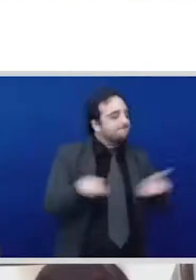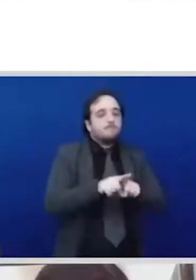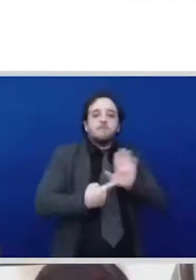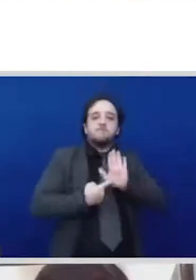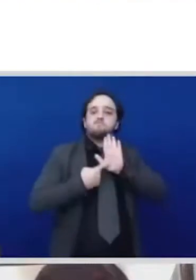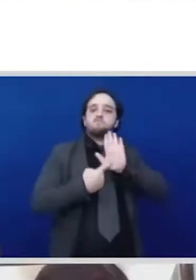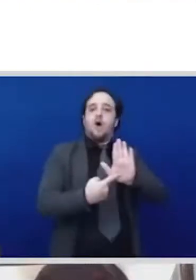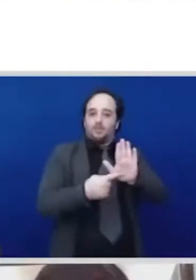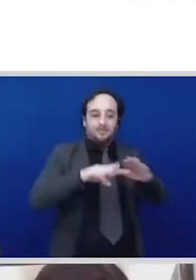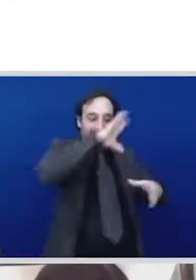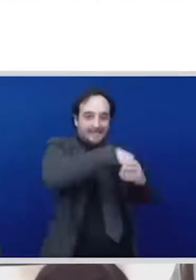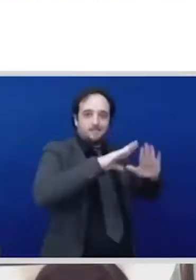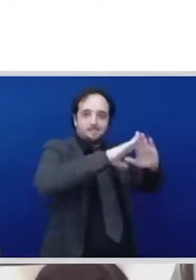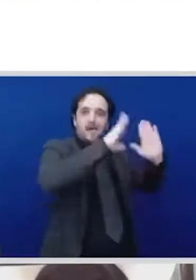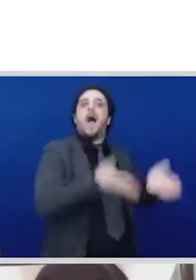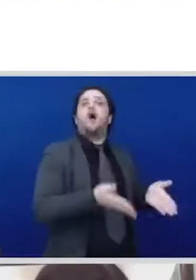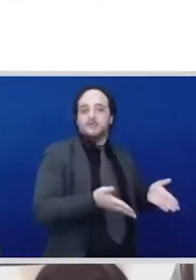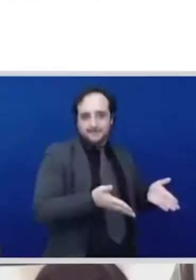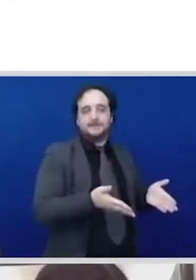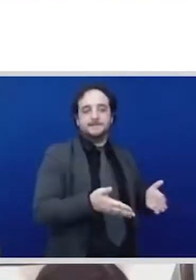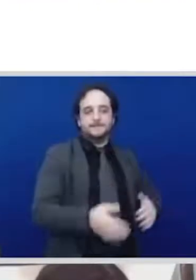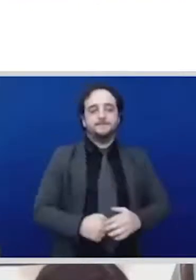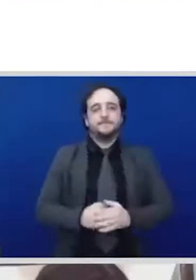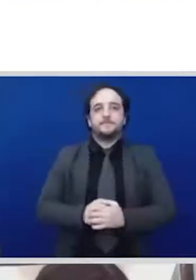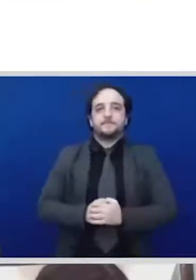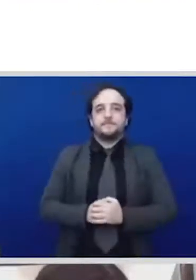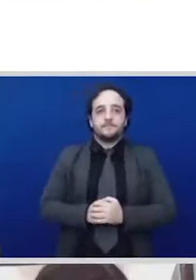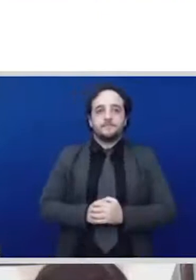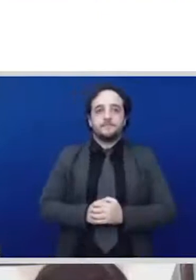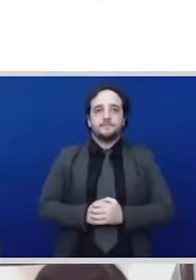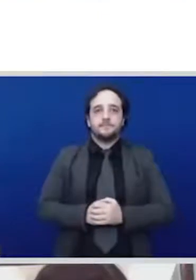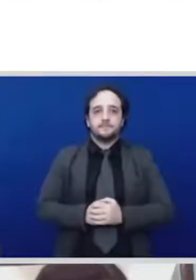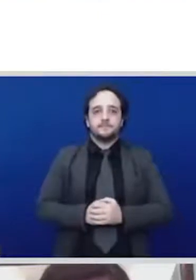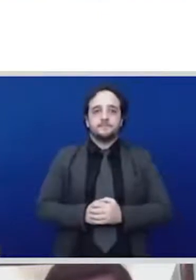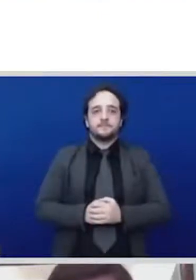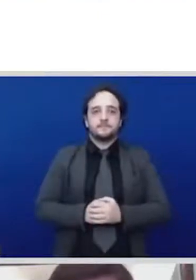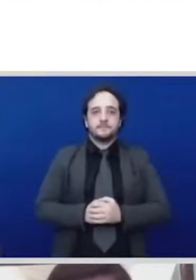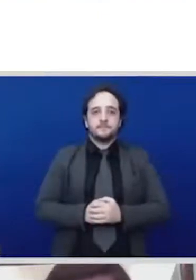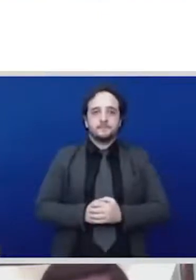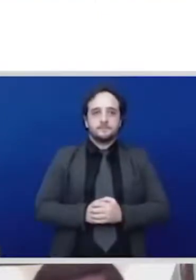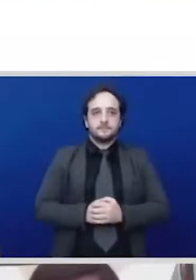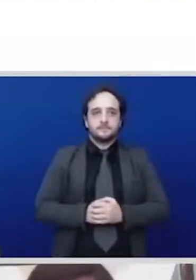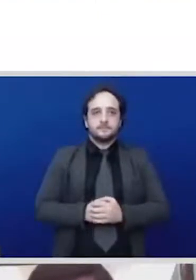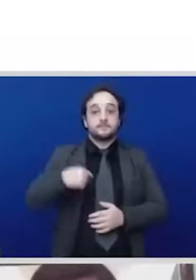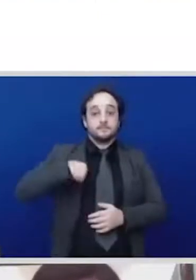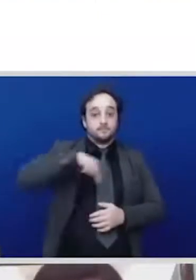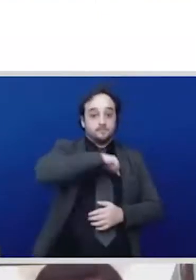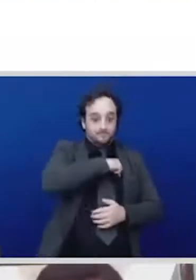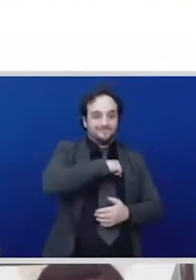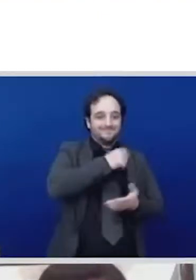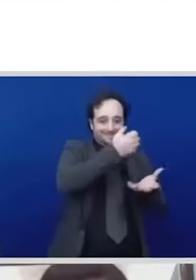quotas for internet bandwidth so that they can access their jobs you know